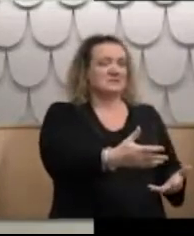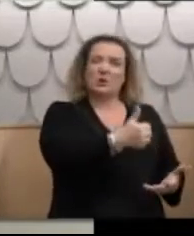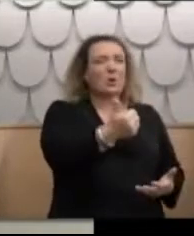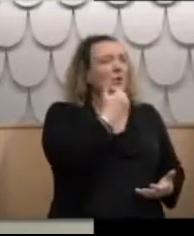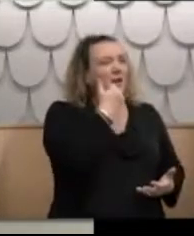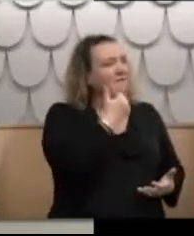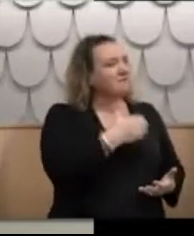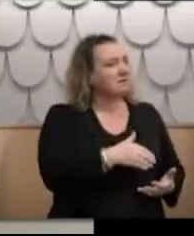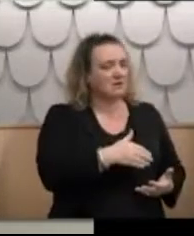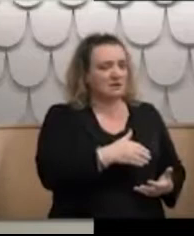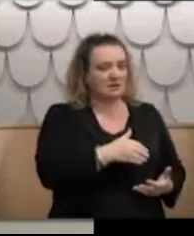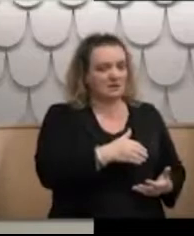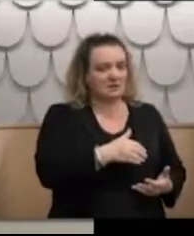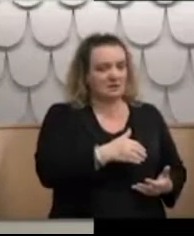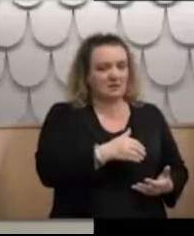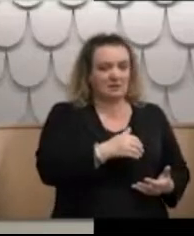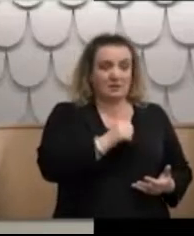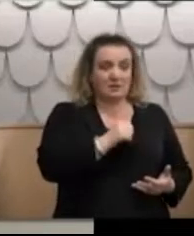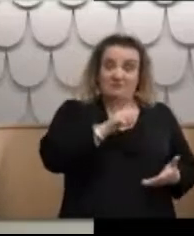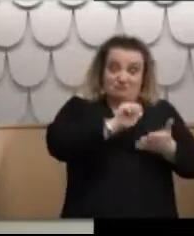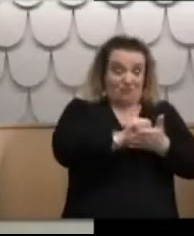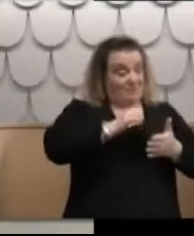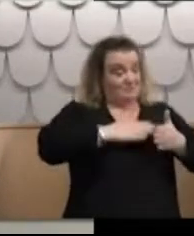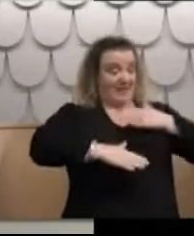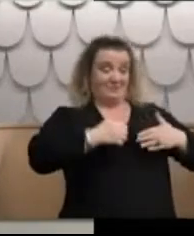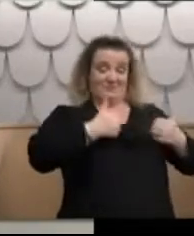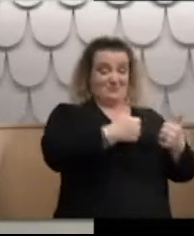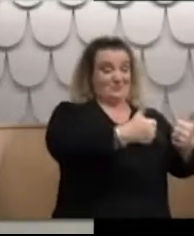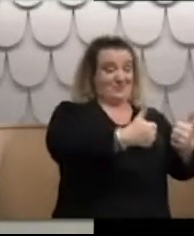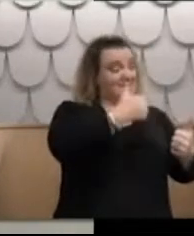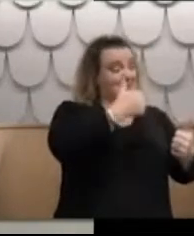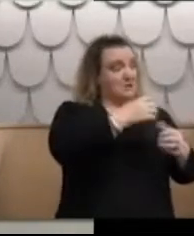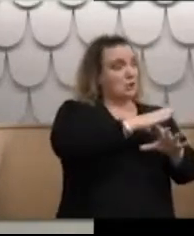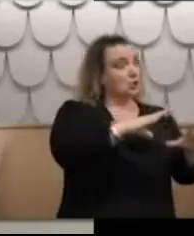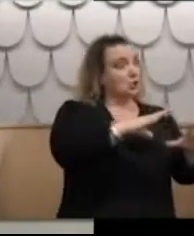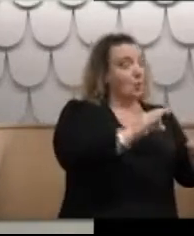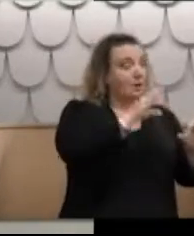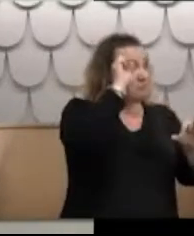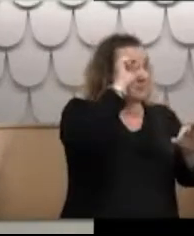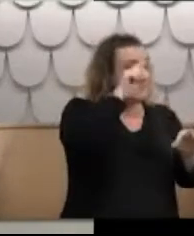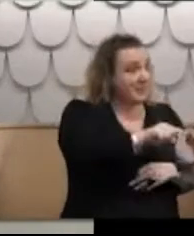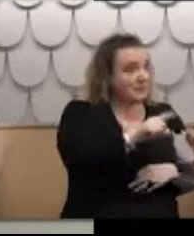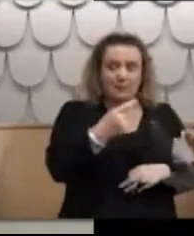do right, nobody remembers. But when we do wrong, nobody forgets.